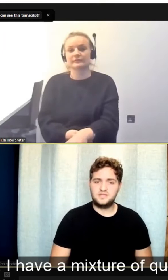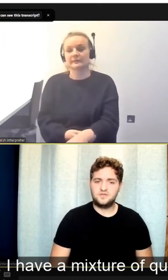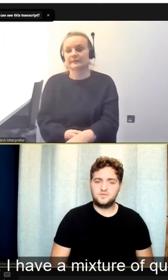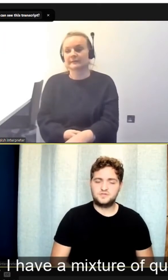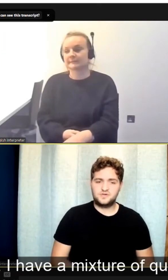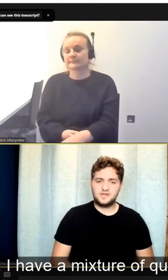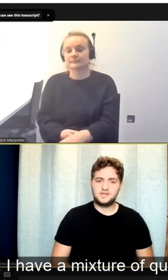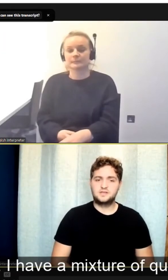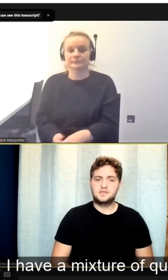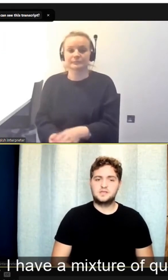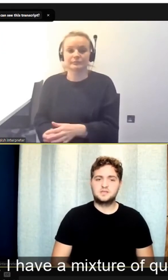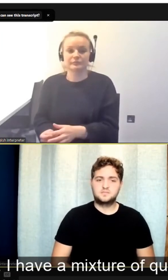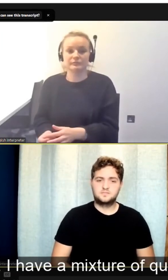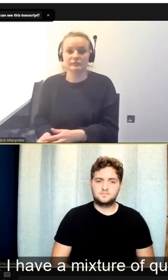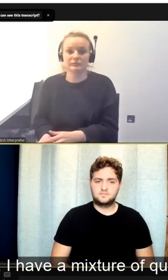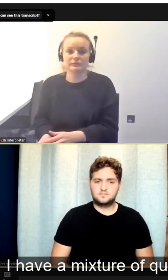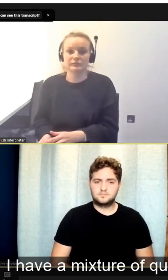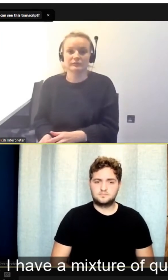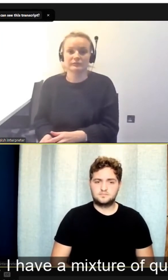Thanks very much. Great.